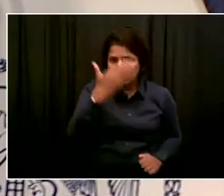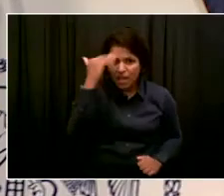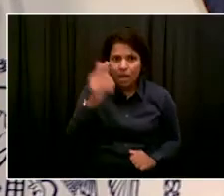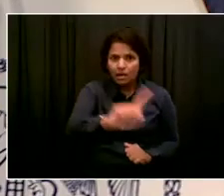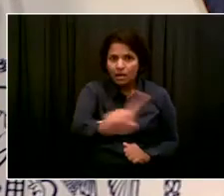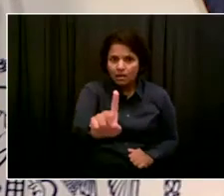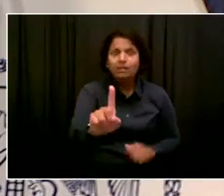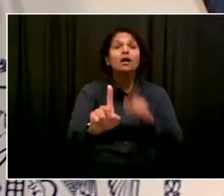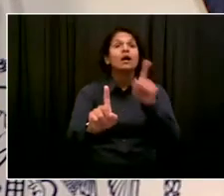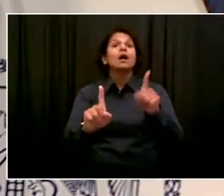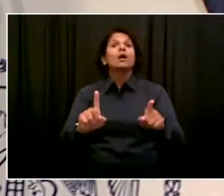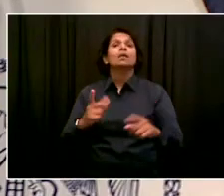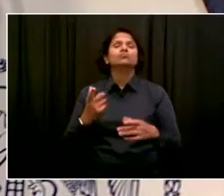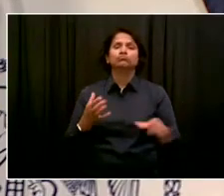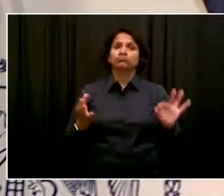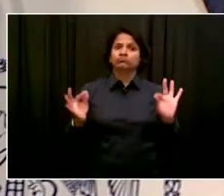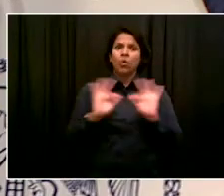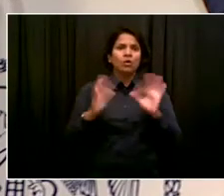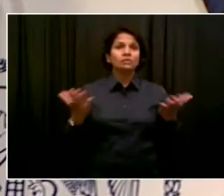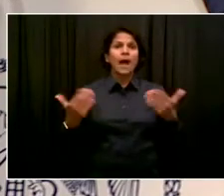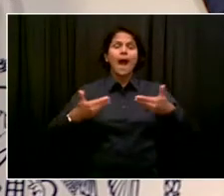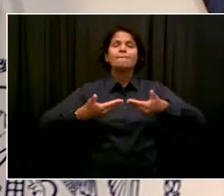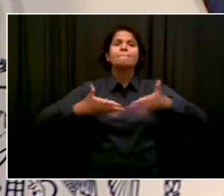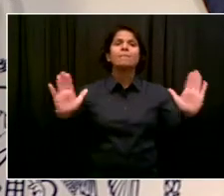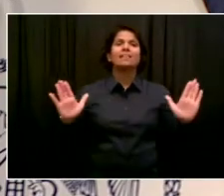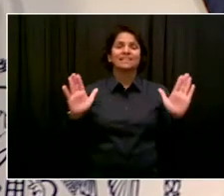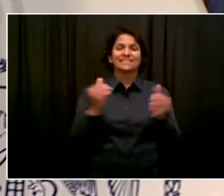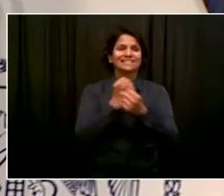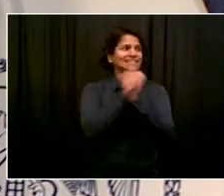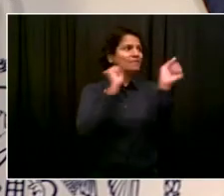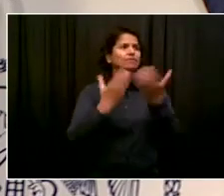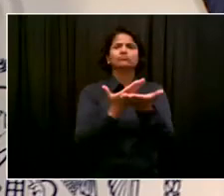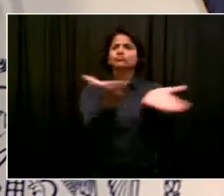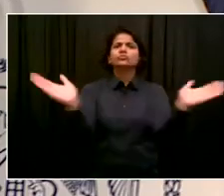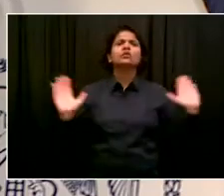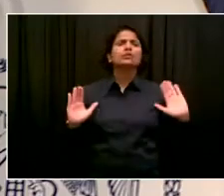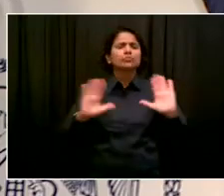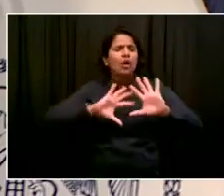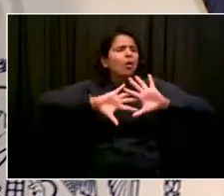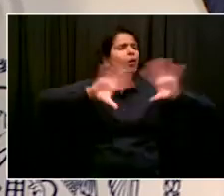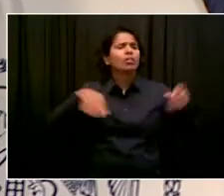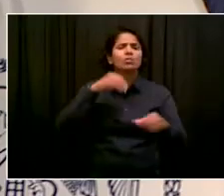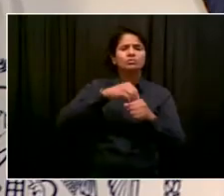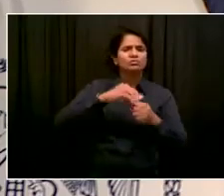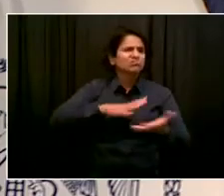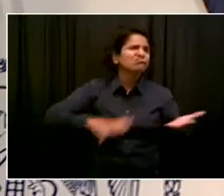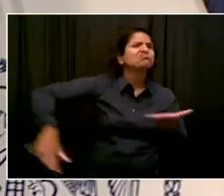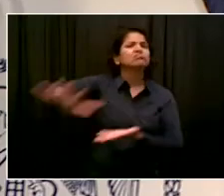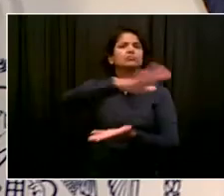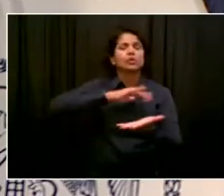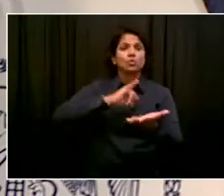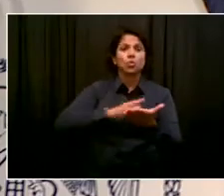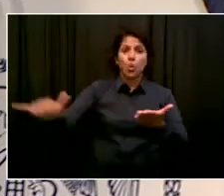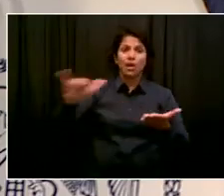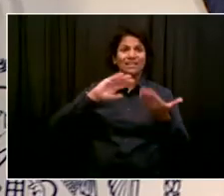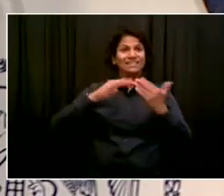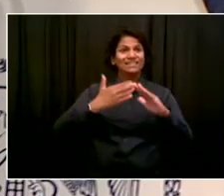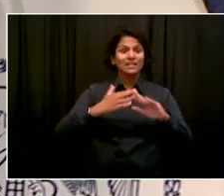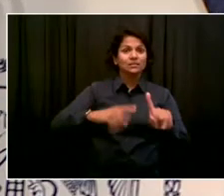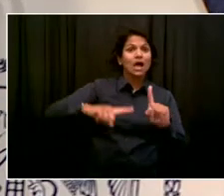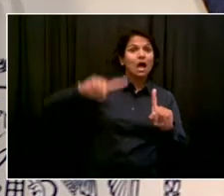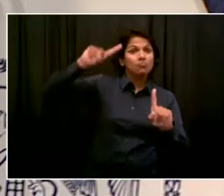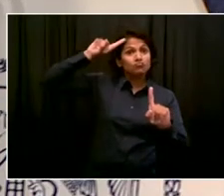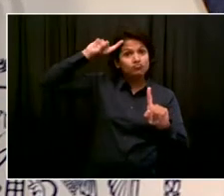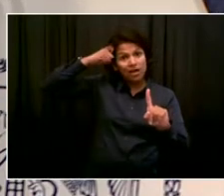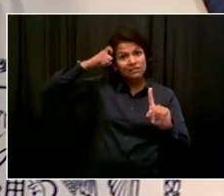recovery also depends on public safety. all go together. Recovery equals public safety. Safety equals recovery. So